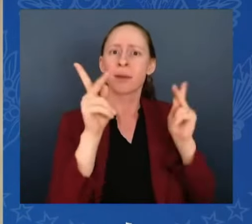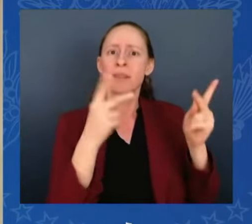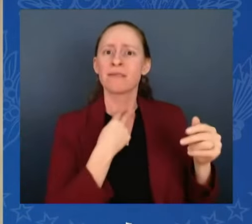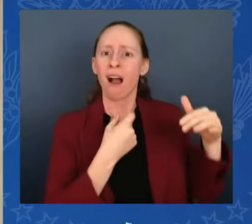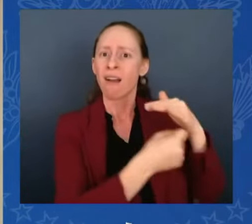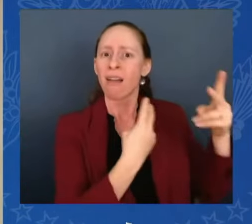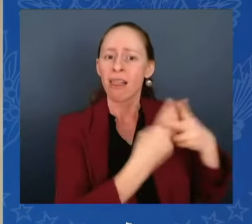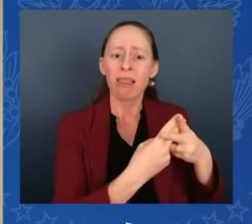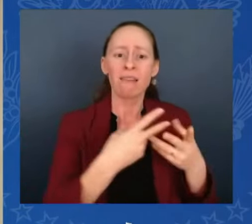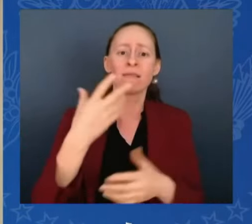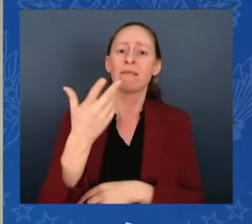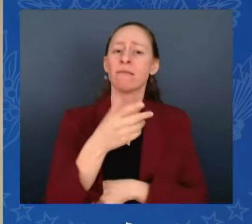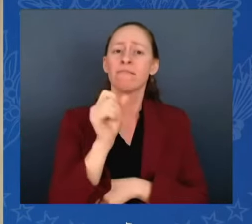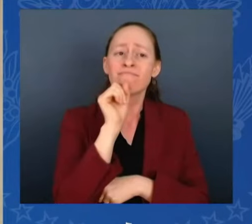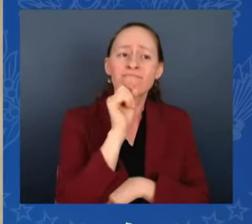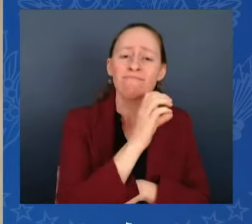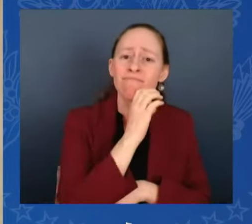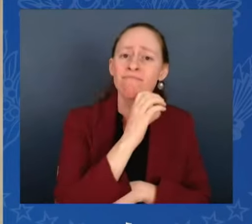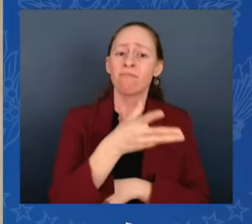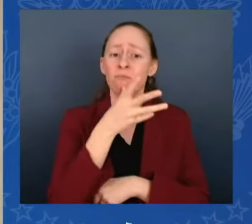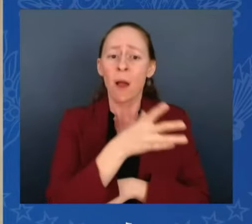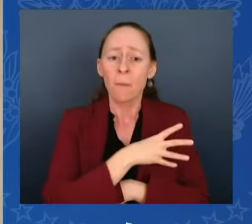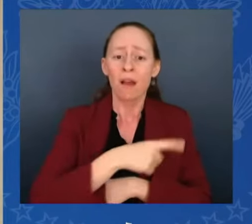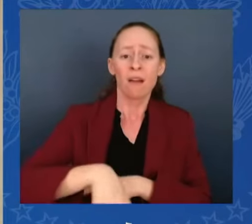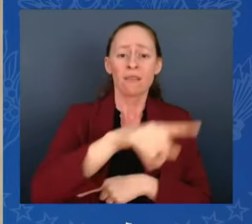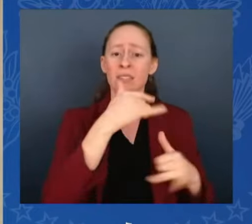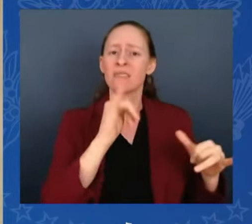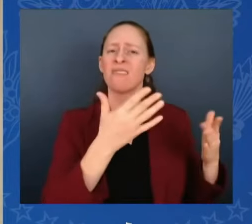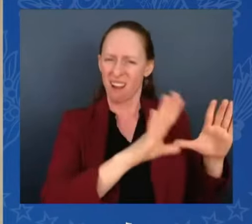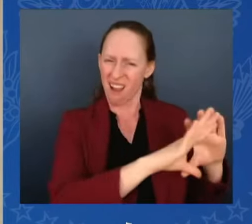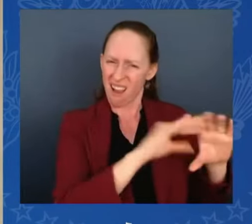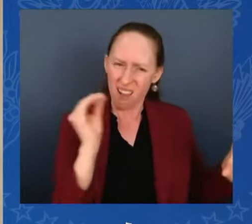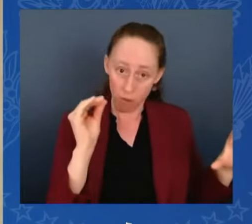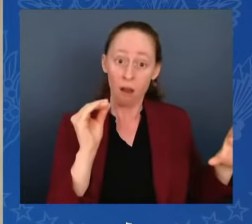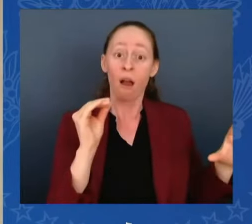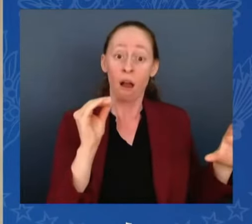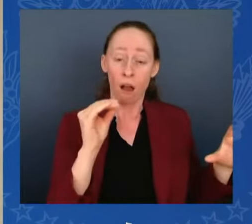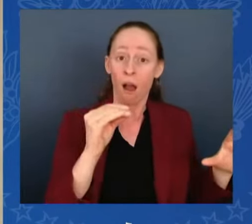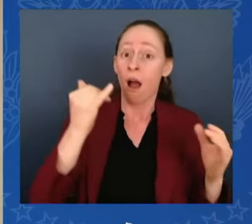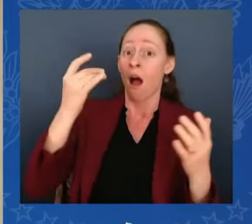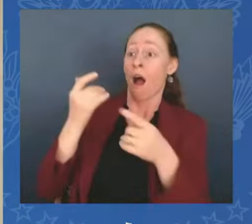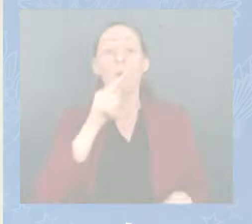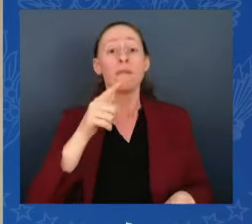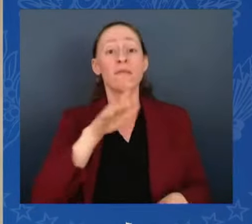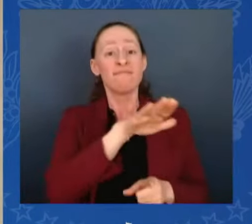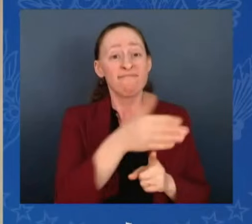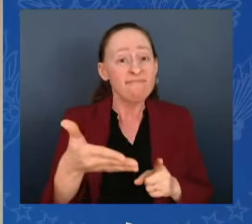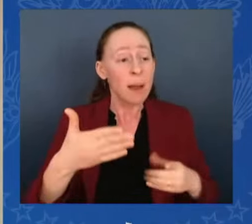Palestinian prisoners. There are American hostages who would be released at this stage, and we want them home.